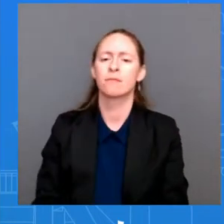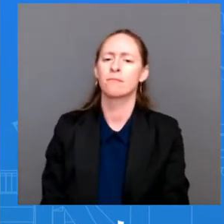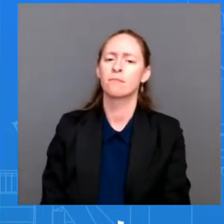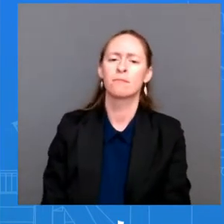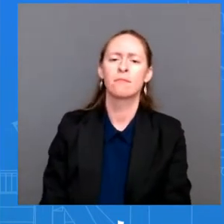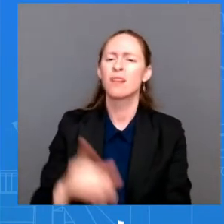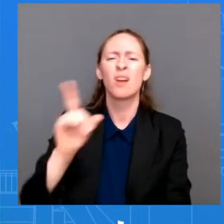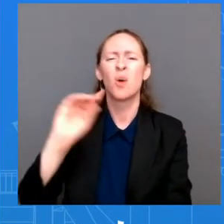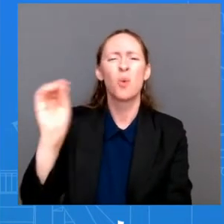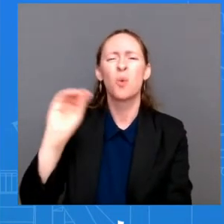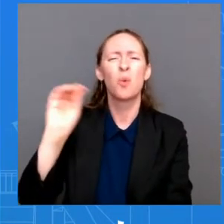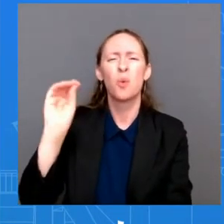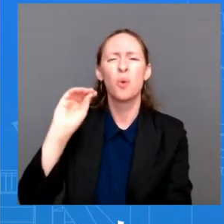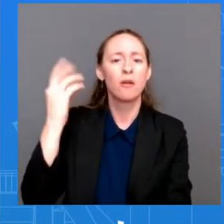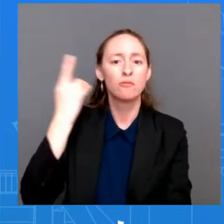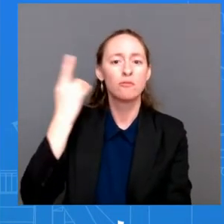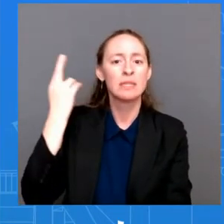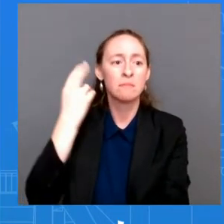this to escalate.